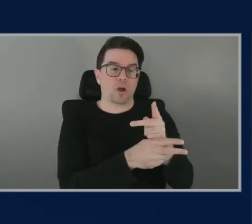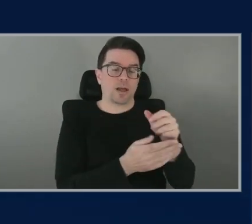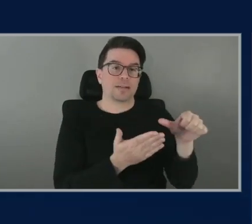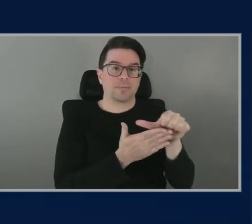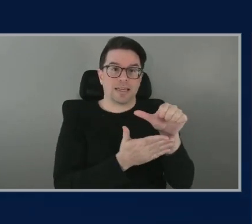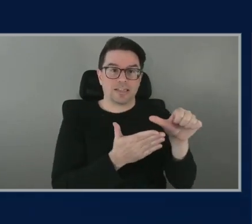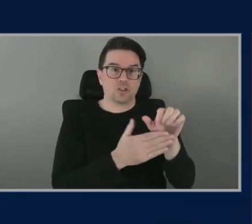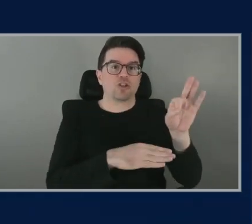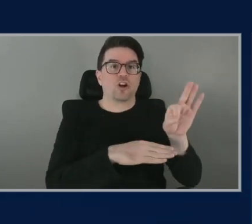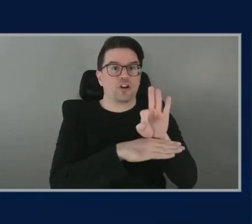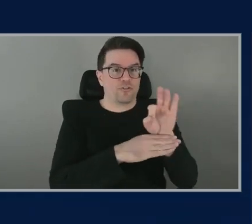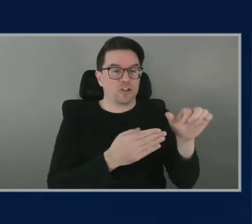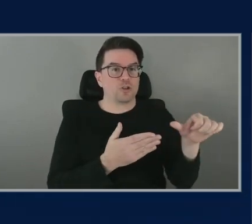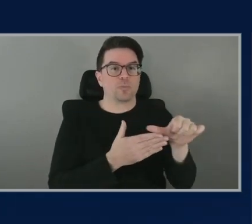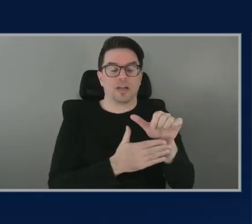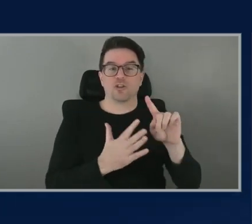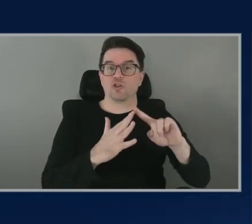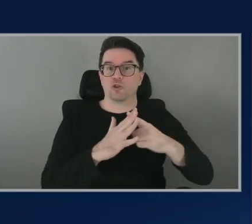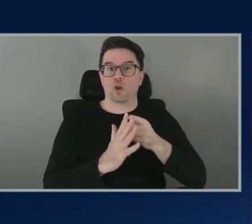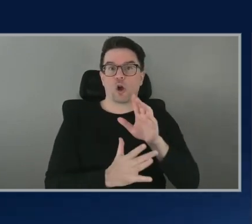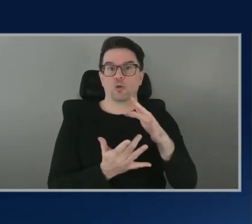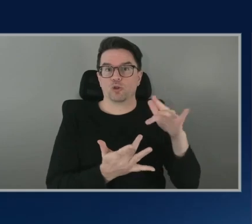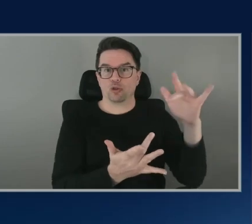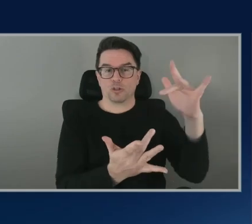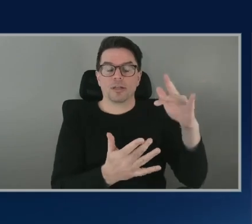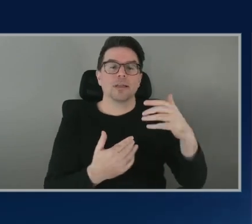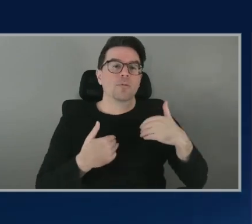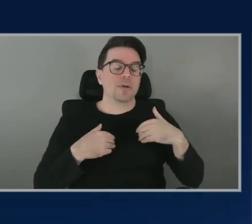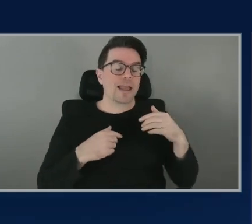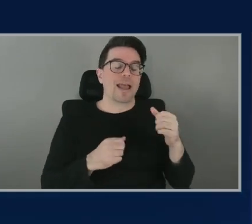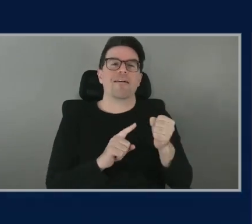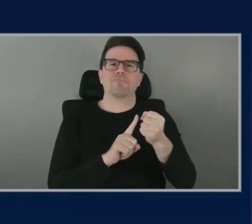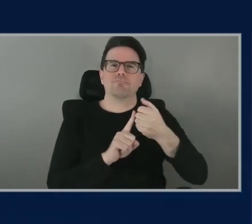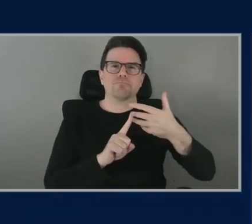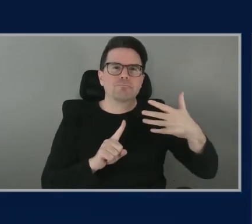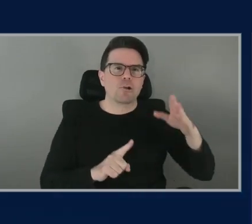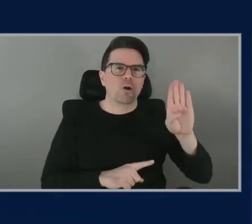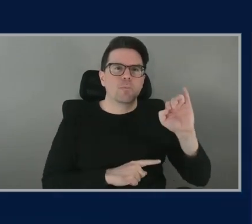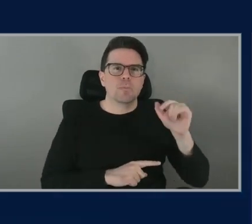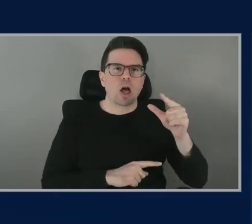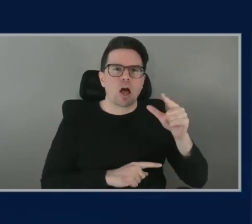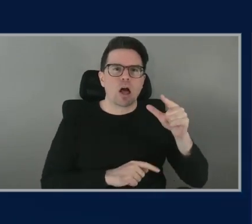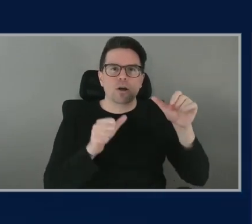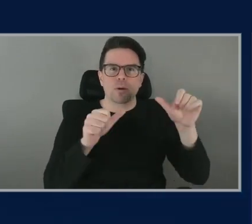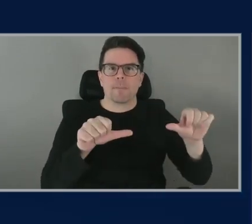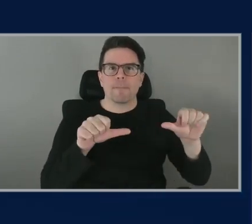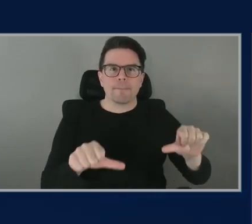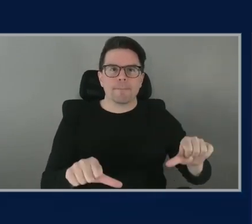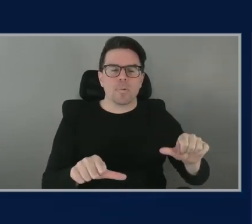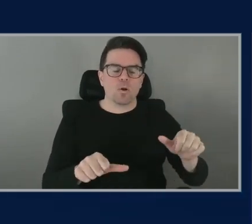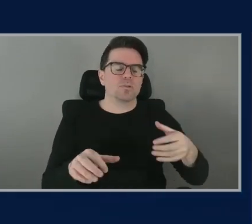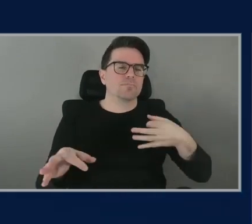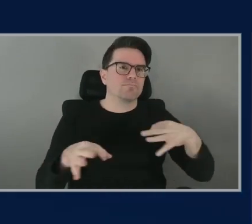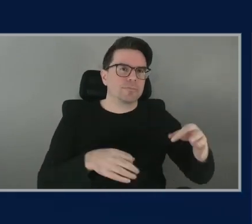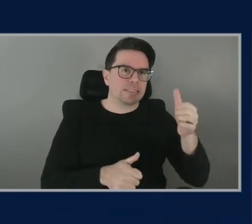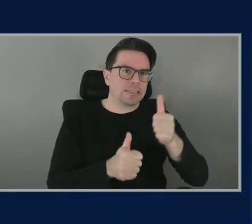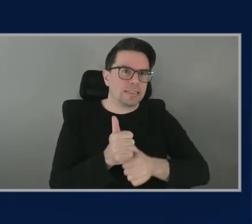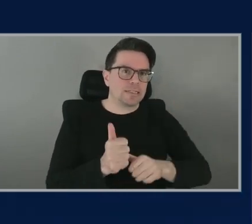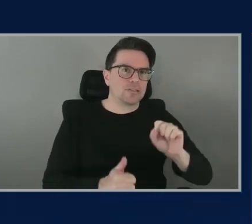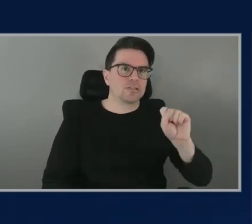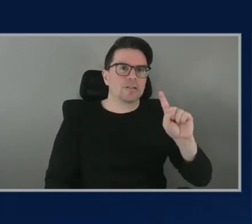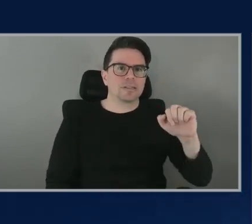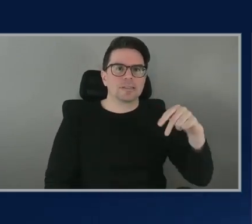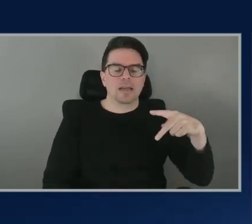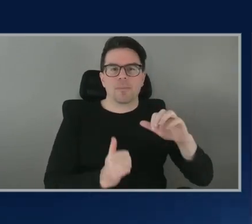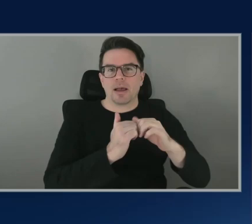started um as i mentioned there is a detailed blog post out there which walks you step by step on how you can set this up we've also talked